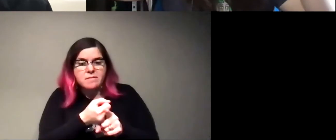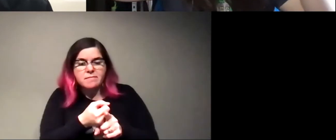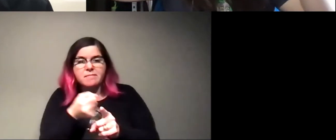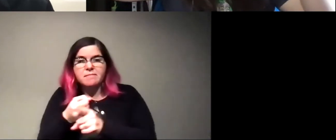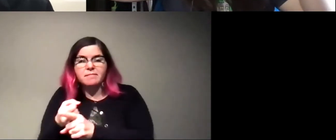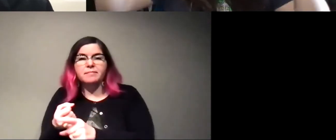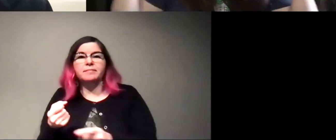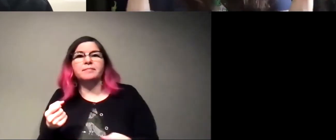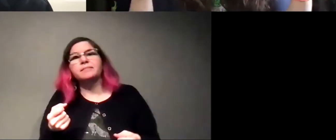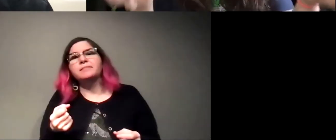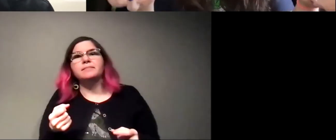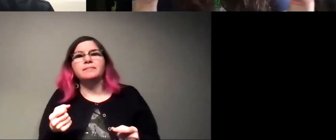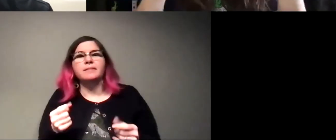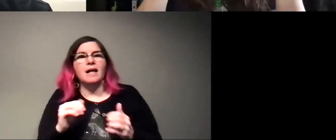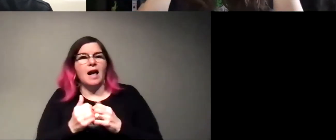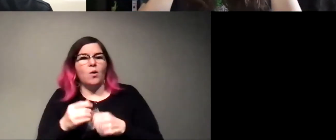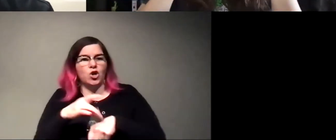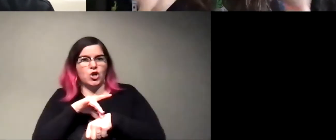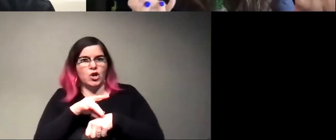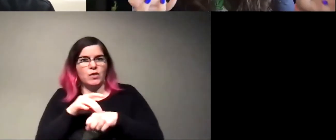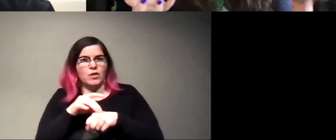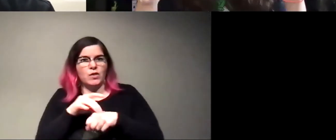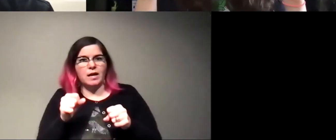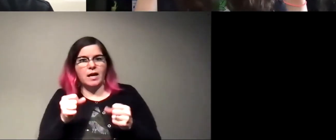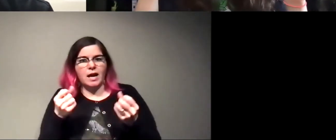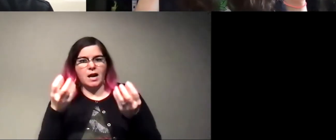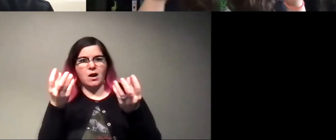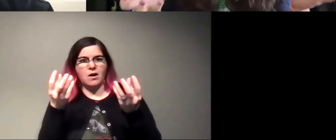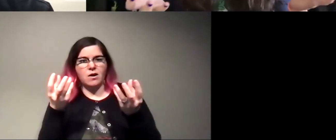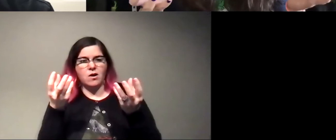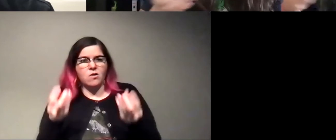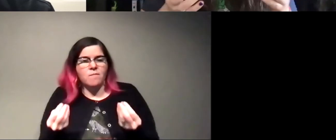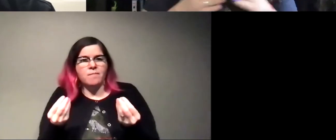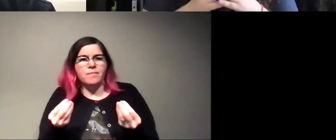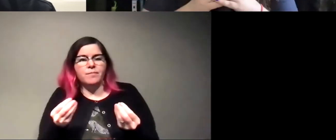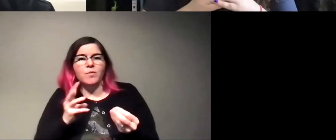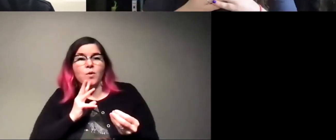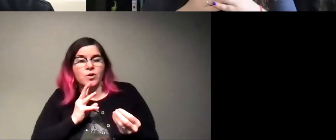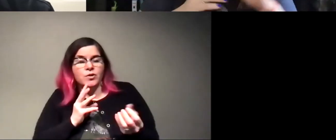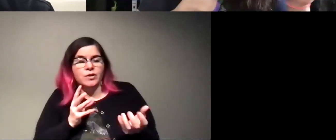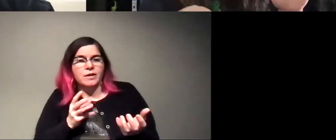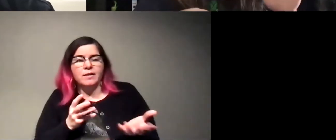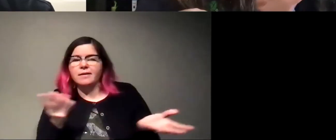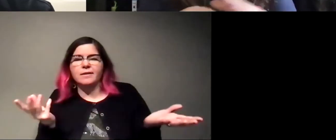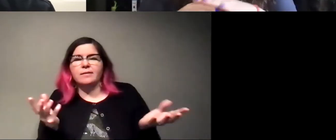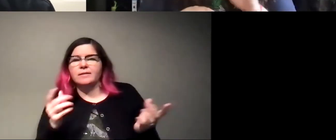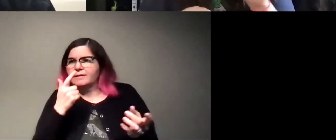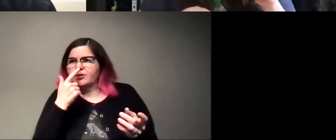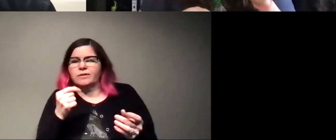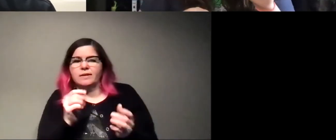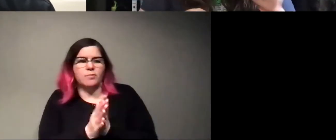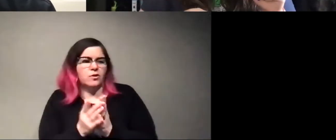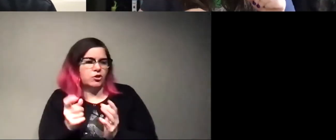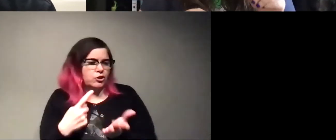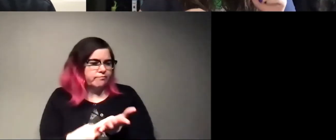um, basically how our earth can soak up, um, water. And it's, it's anyway, very interesting stuff. We should have a